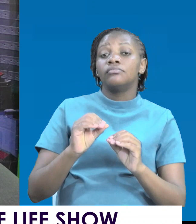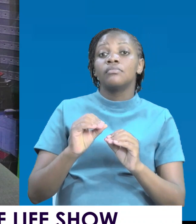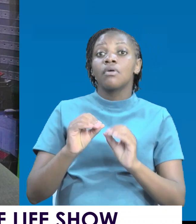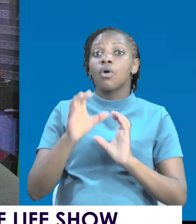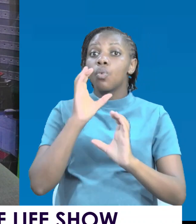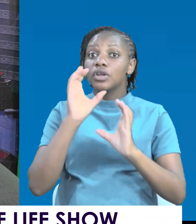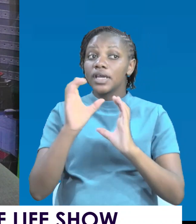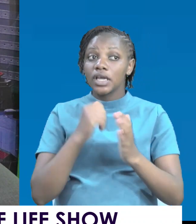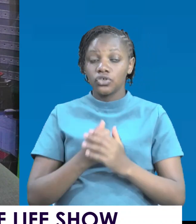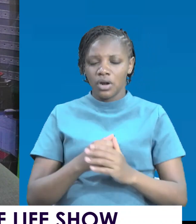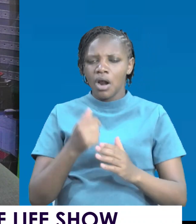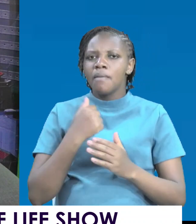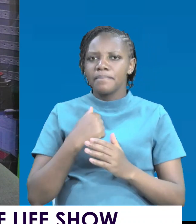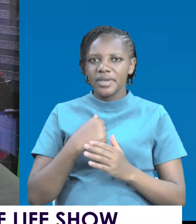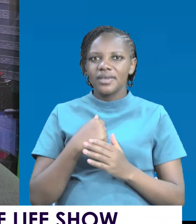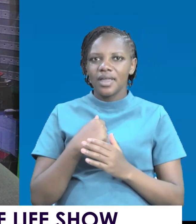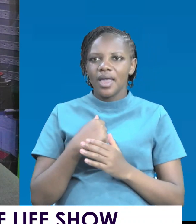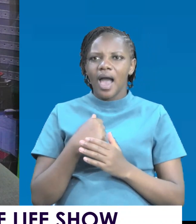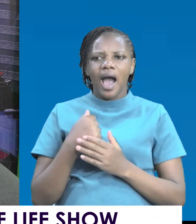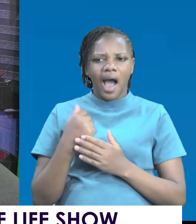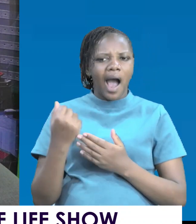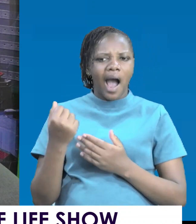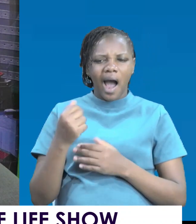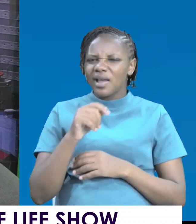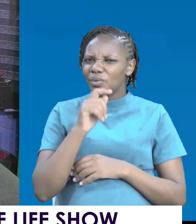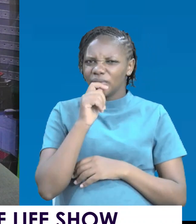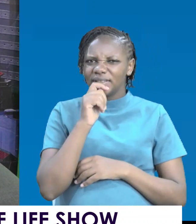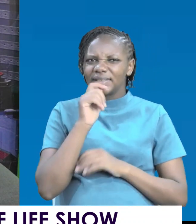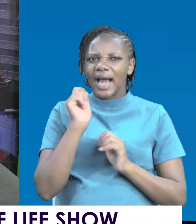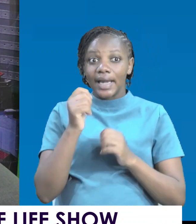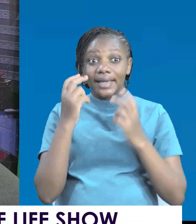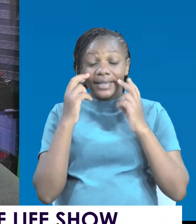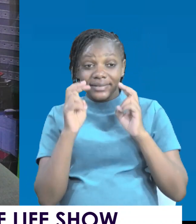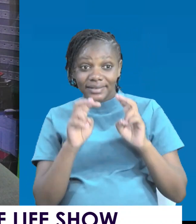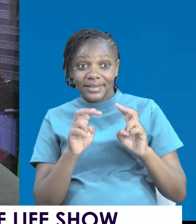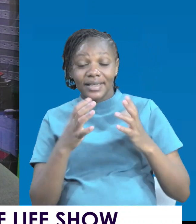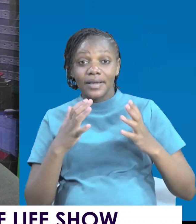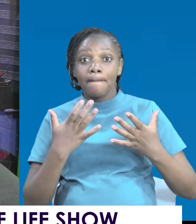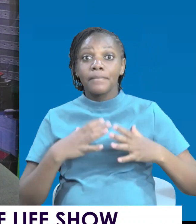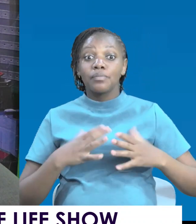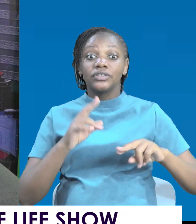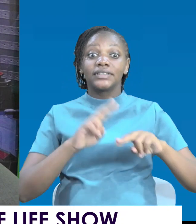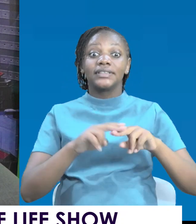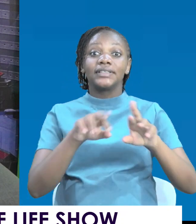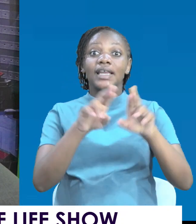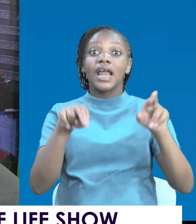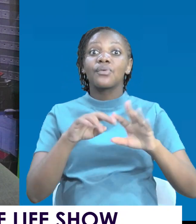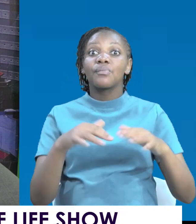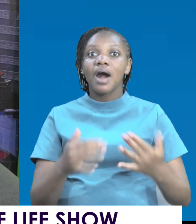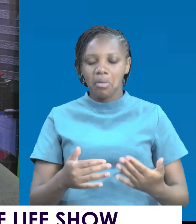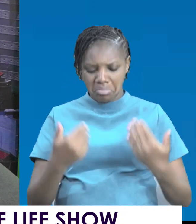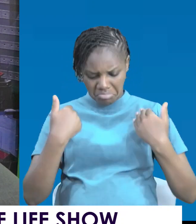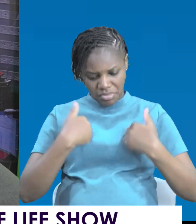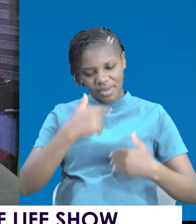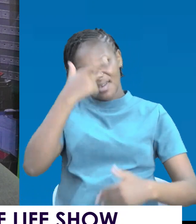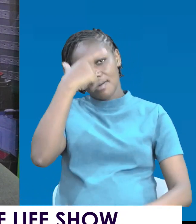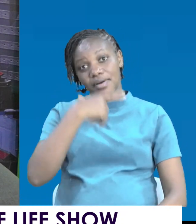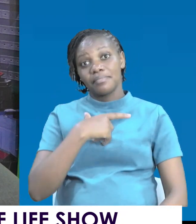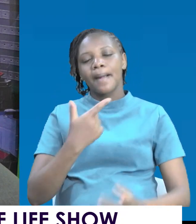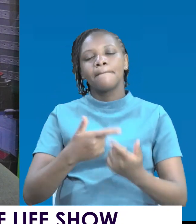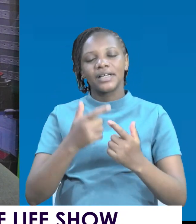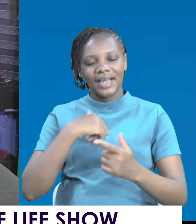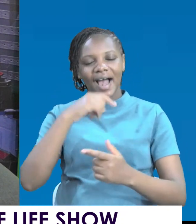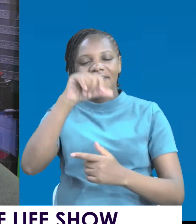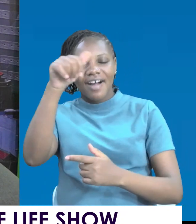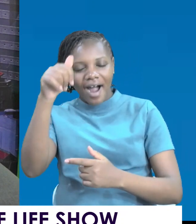see how people sit in a room because maybe I'm physically blind. But I have other ways of telling. I